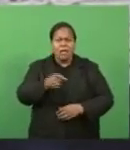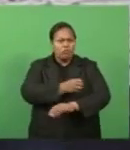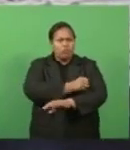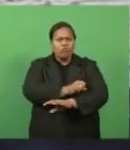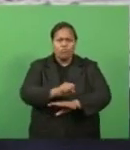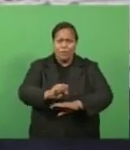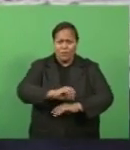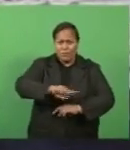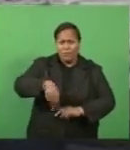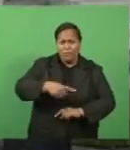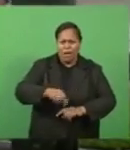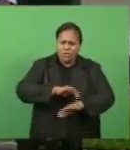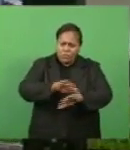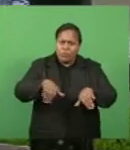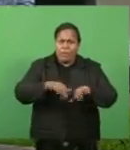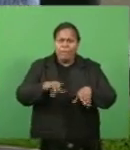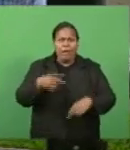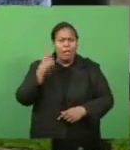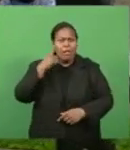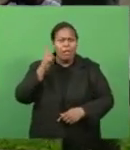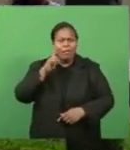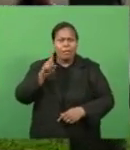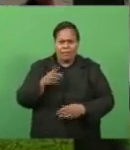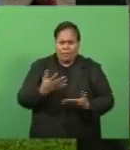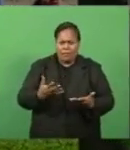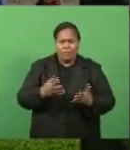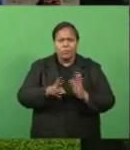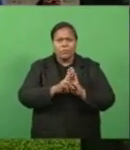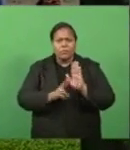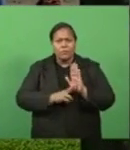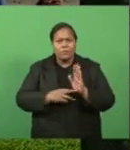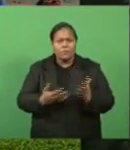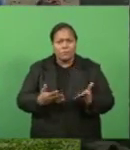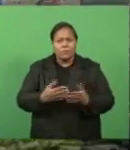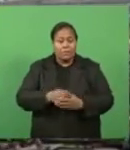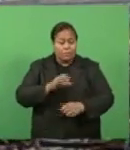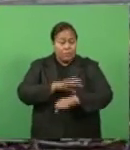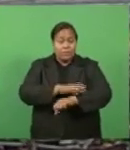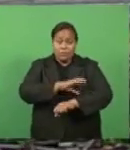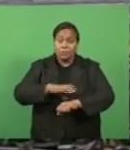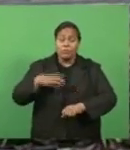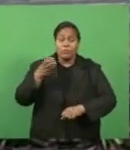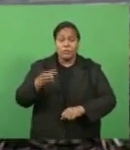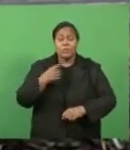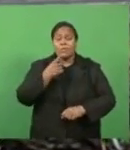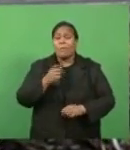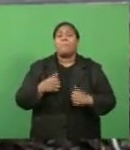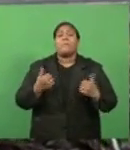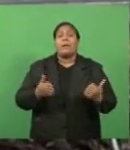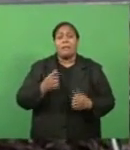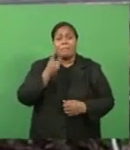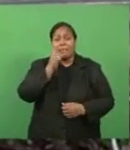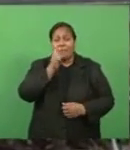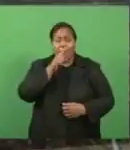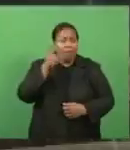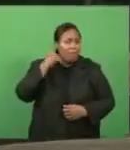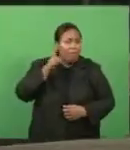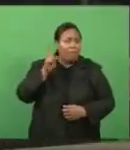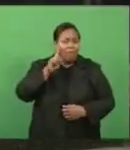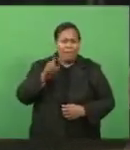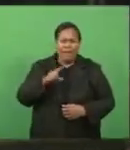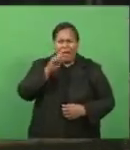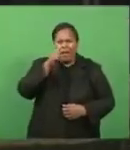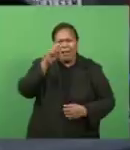a clear disregard of the directive from the authorities. The police commissioner says many people are still not comprehending the seriousness of the